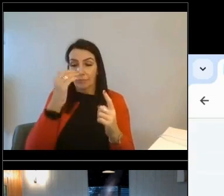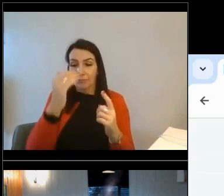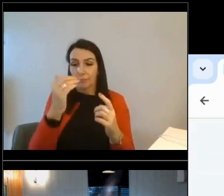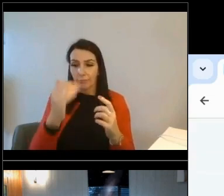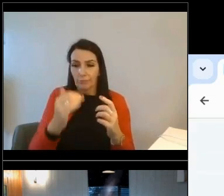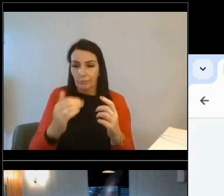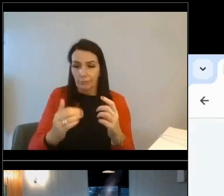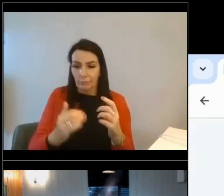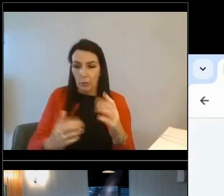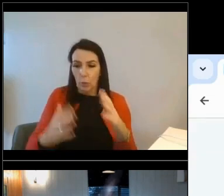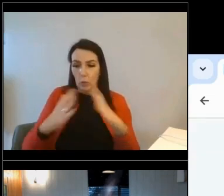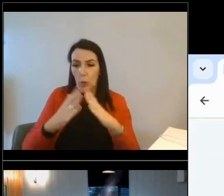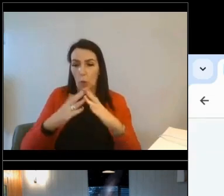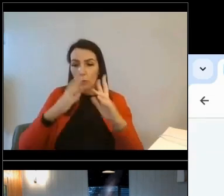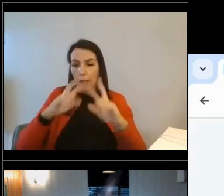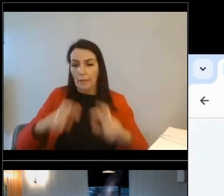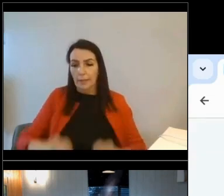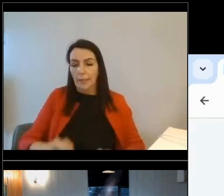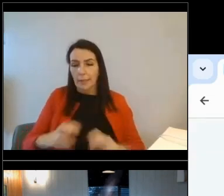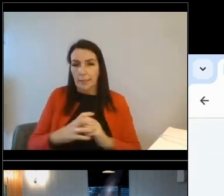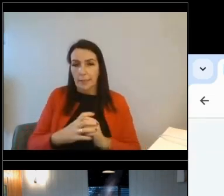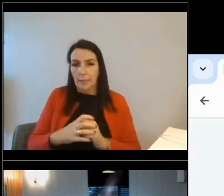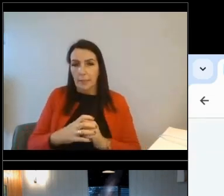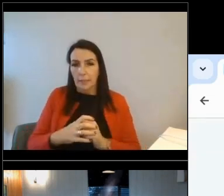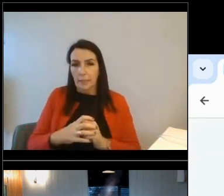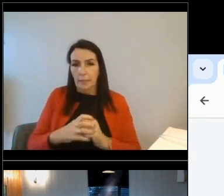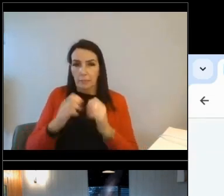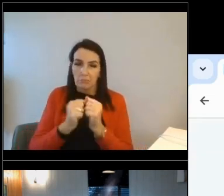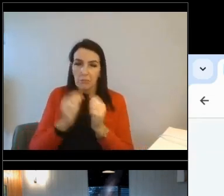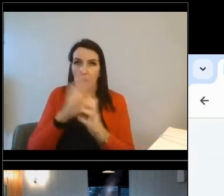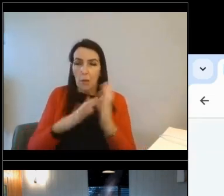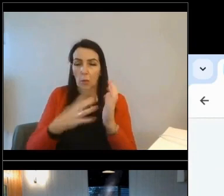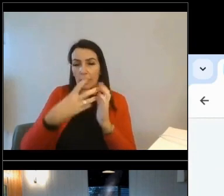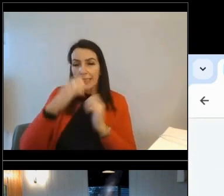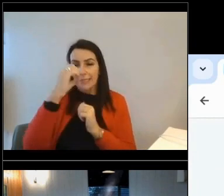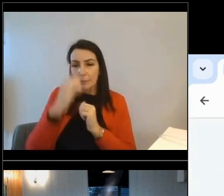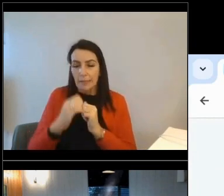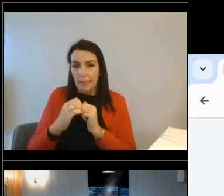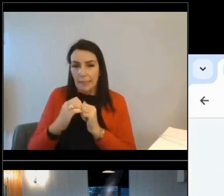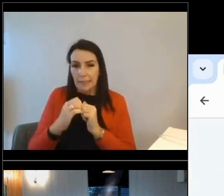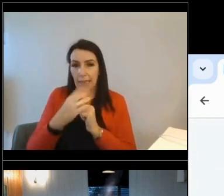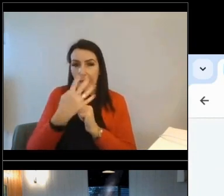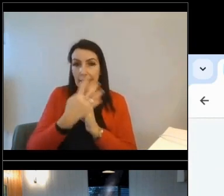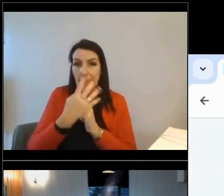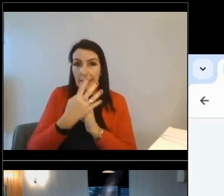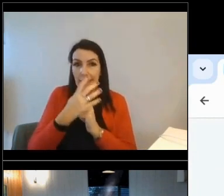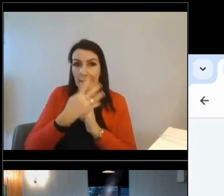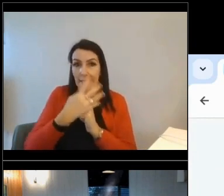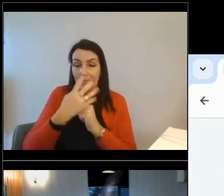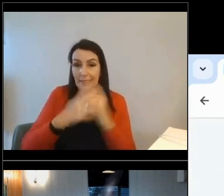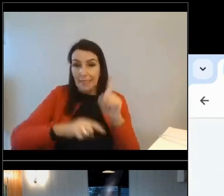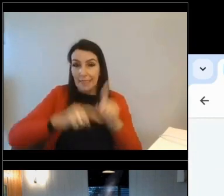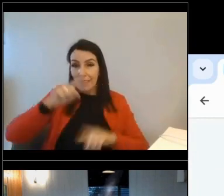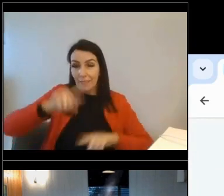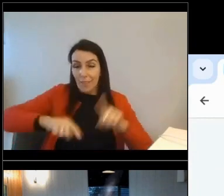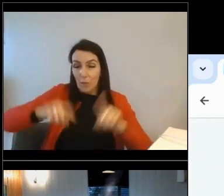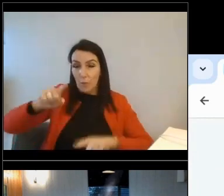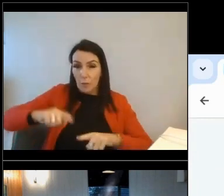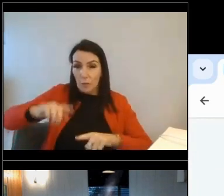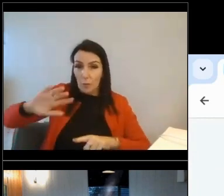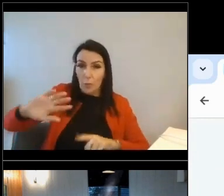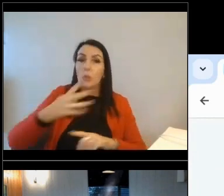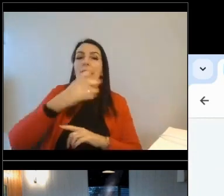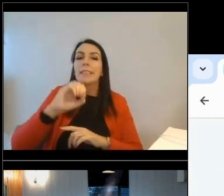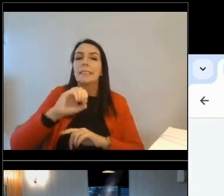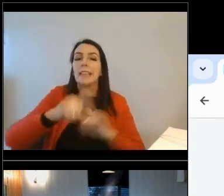analytics. And home analytics holds about 90 percent, sorry, 90 variables for every home in Great Britain.